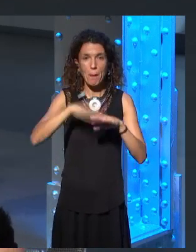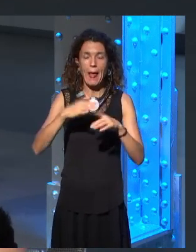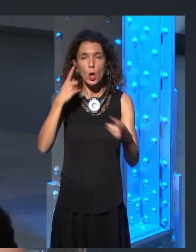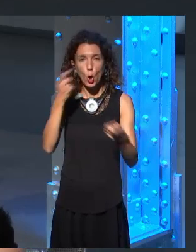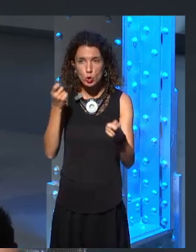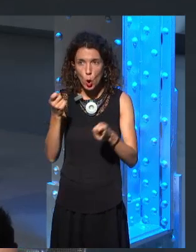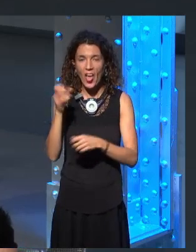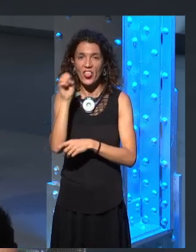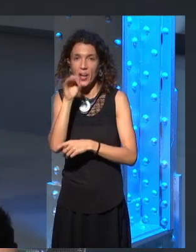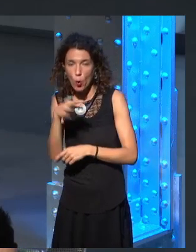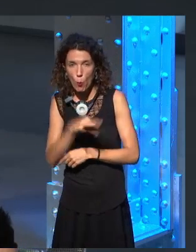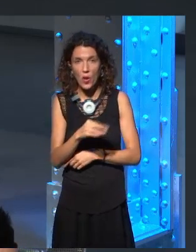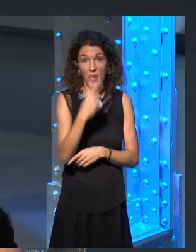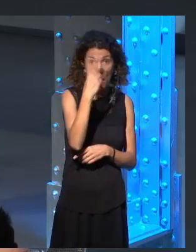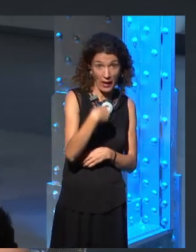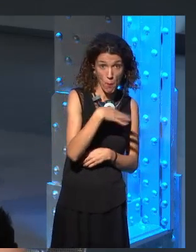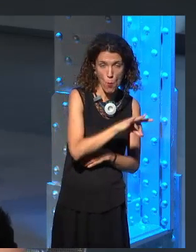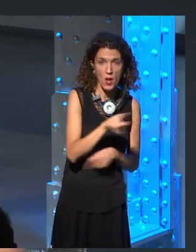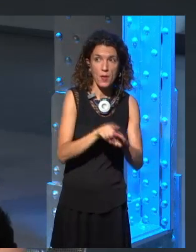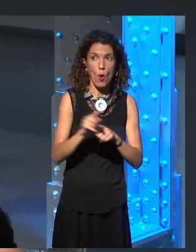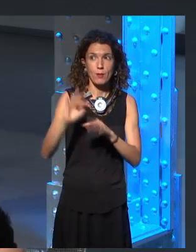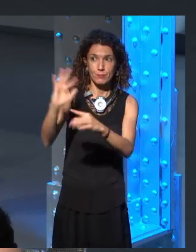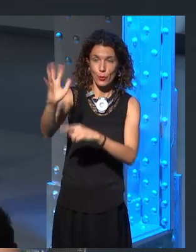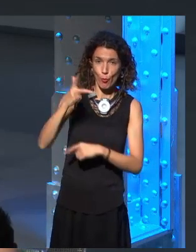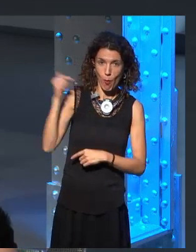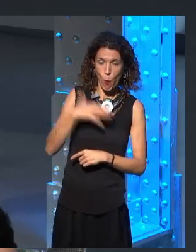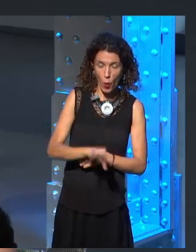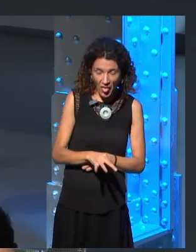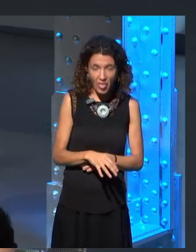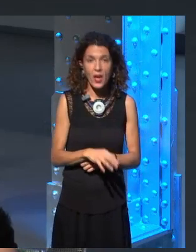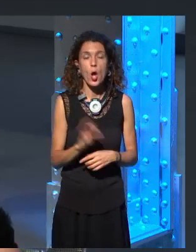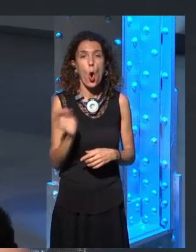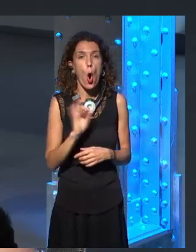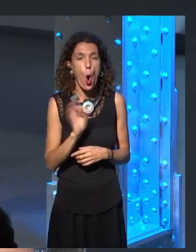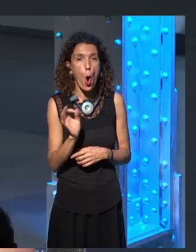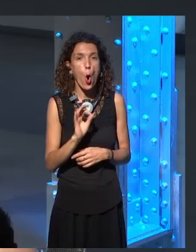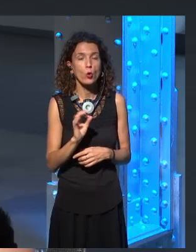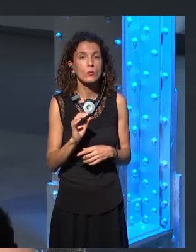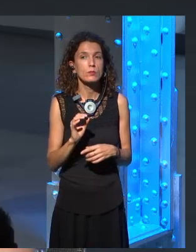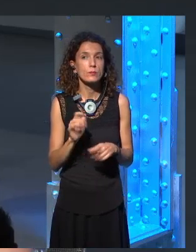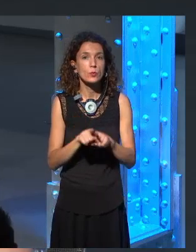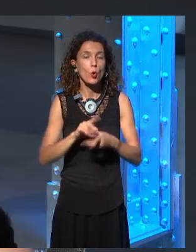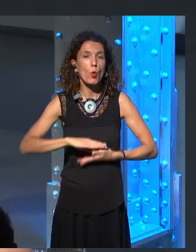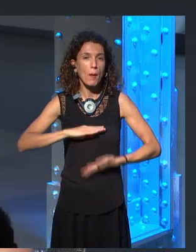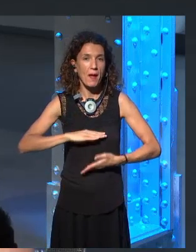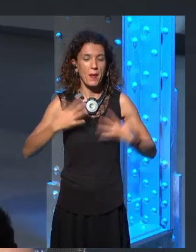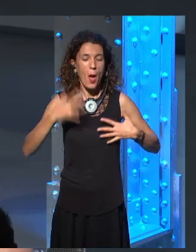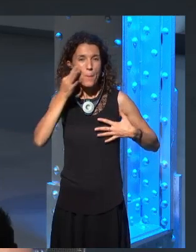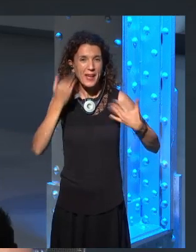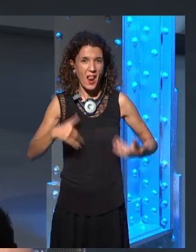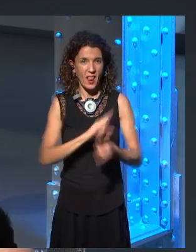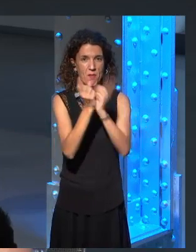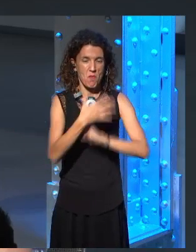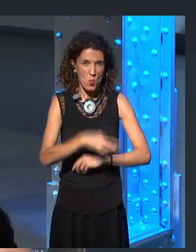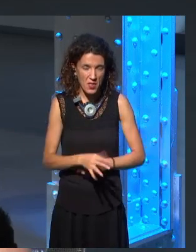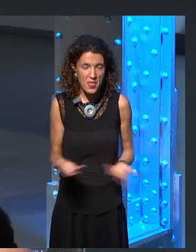to fight it away from him and take it over with his abilities as a skin changer. Um, I'm sorry,